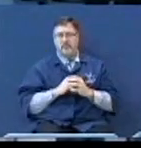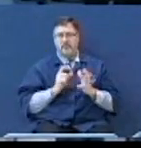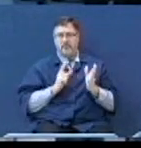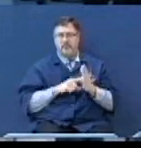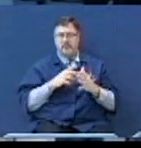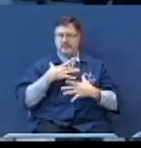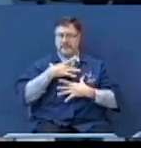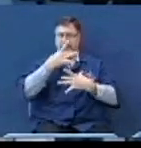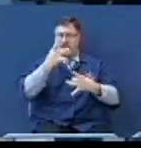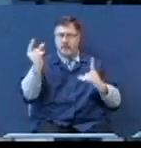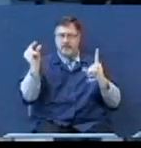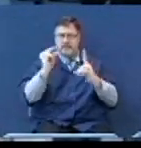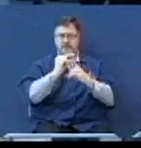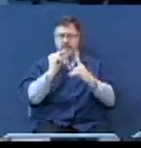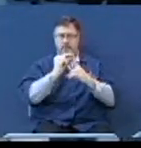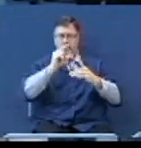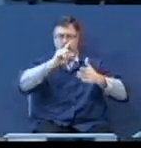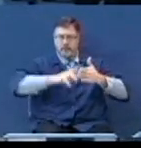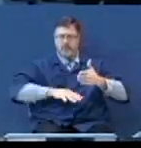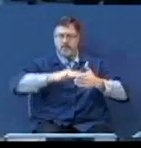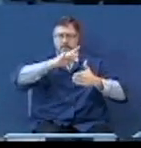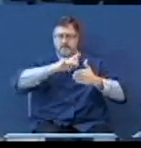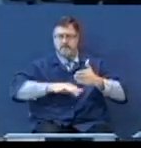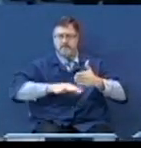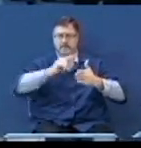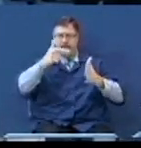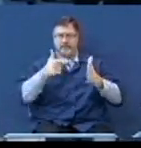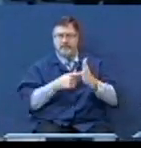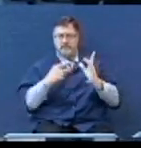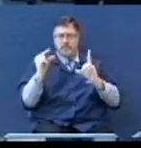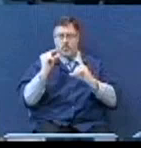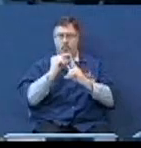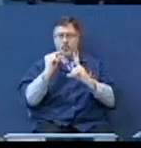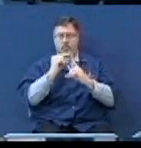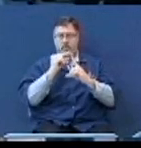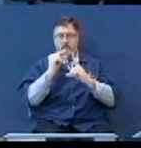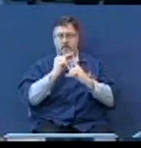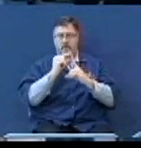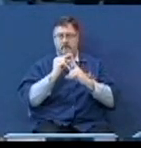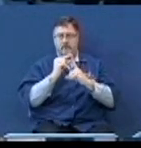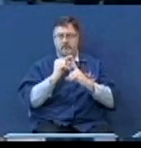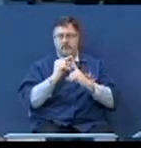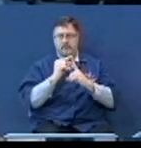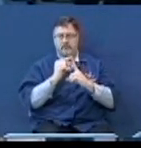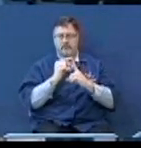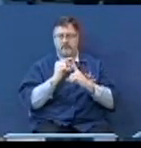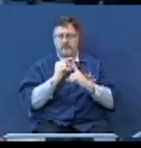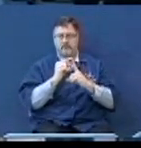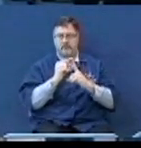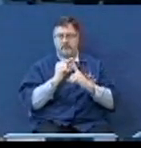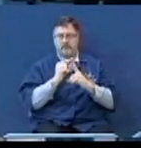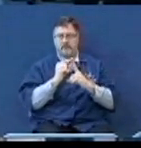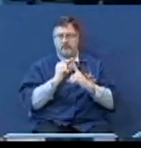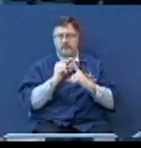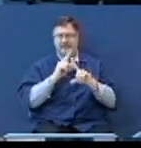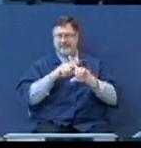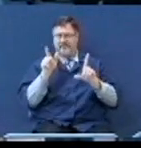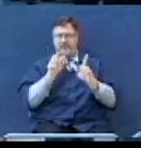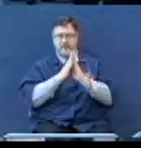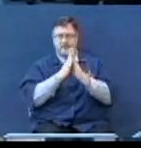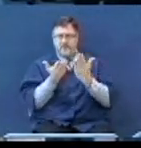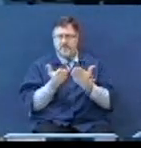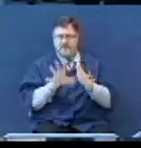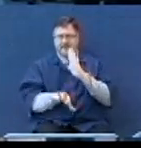an interesting word that I studied, did a word study on this word and I dug it out of Dr. Loxton's book